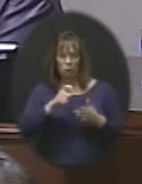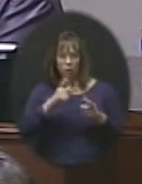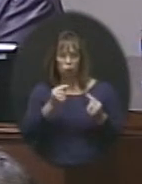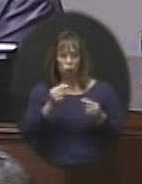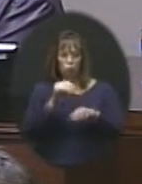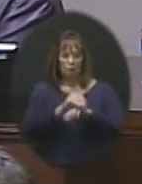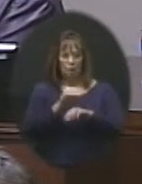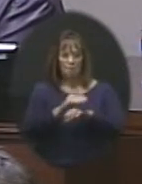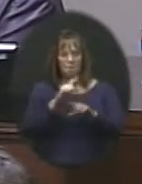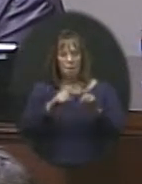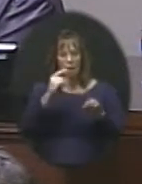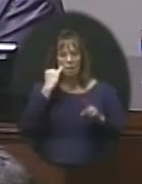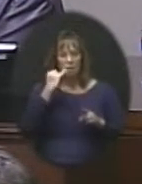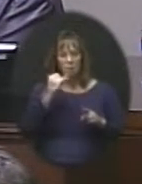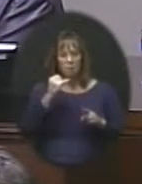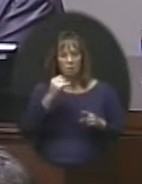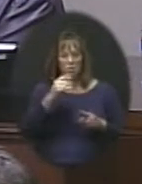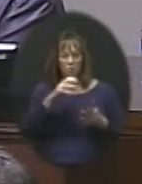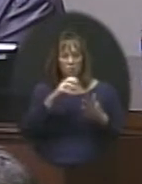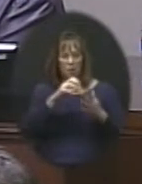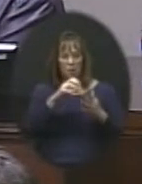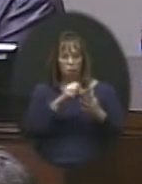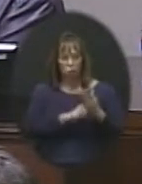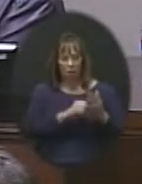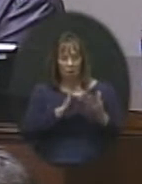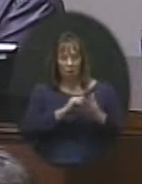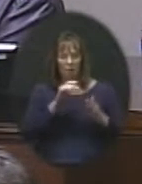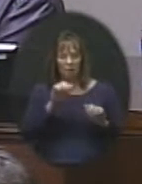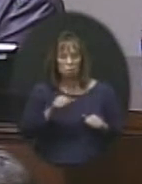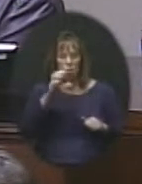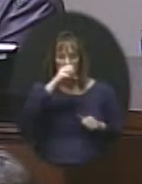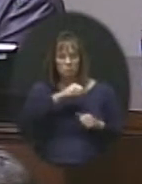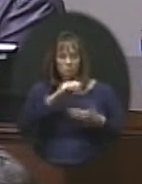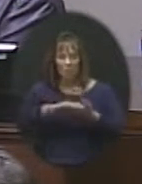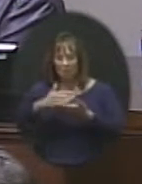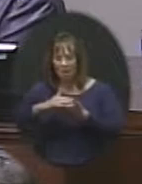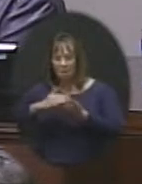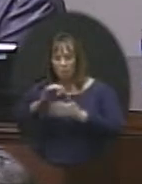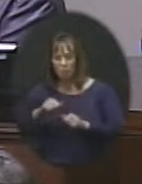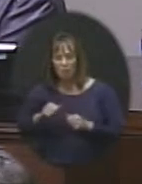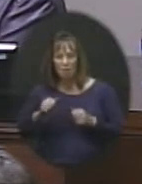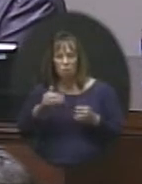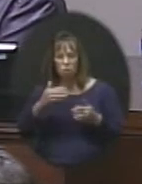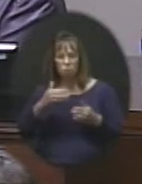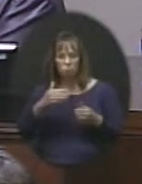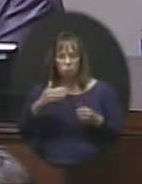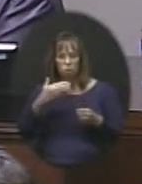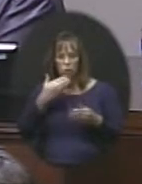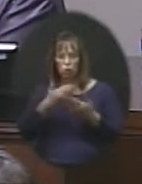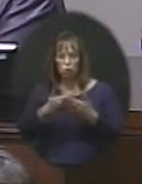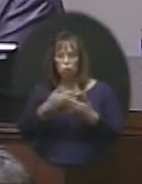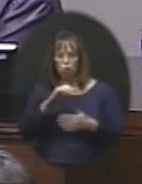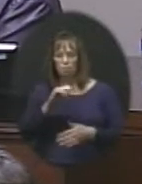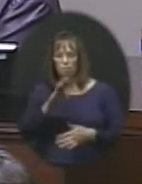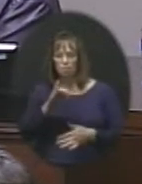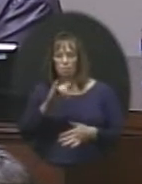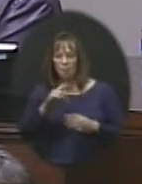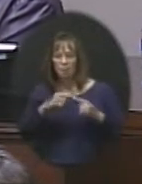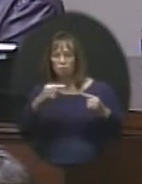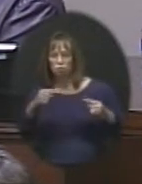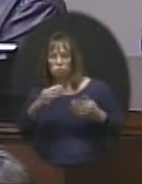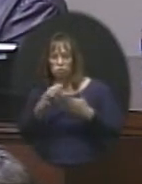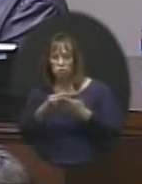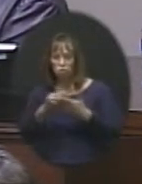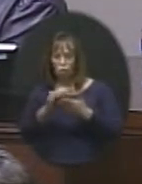but if we took out the budgeted amount are you able to estimate what the laptops are so that we could have a clean bid versus what the dollar